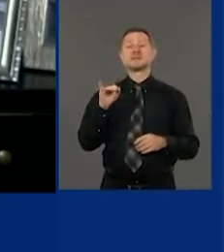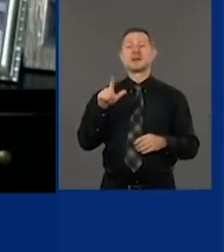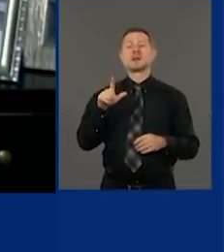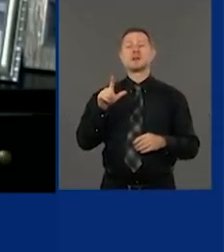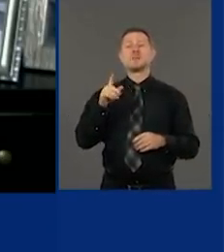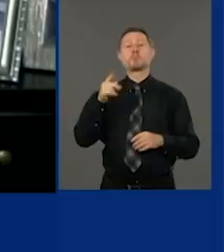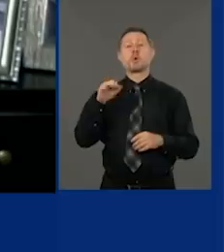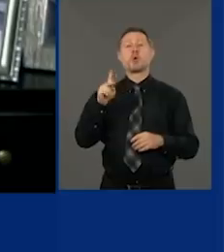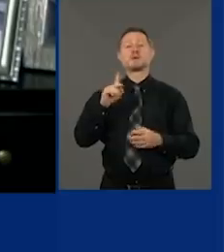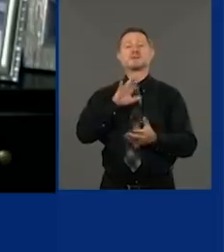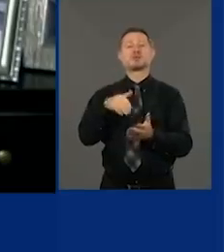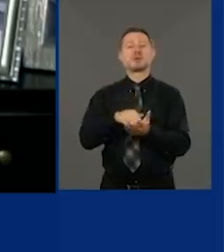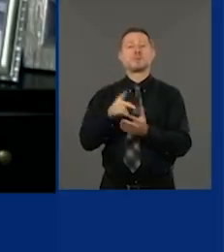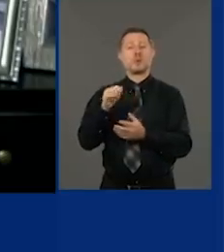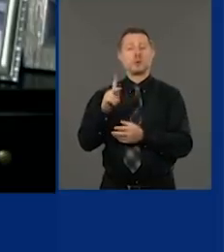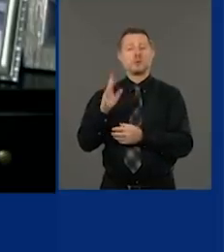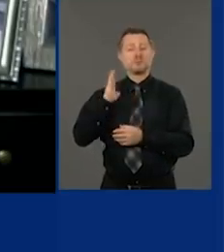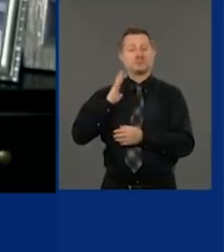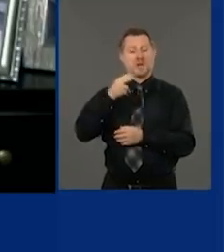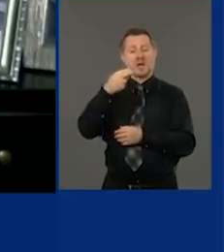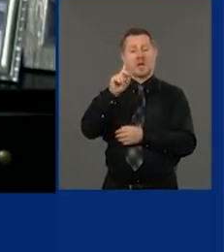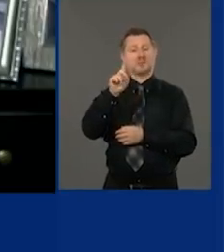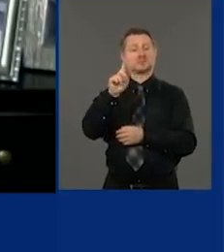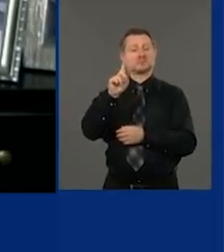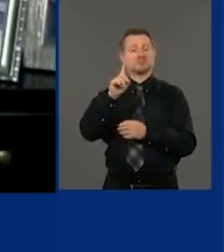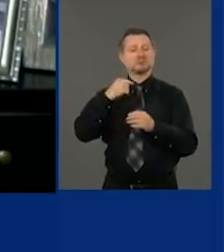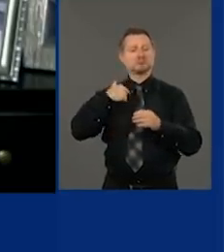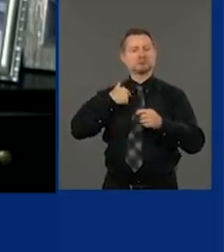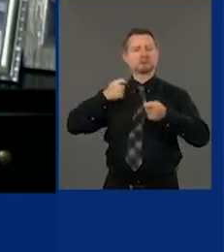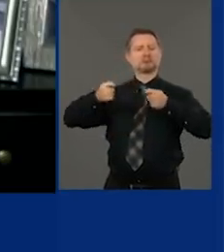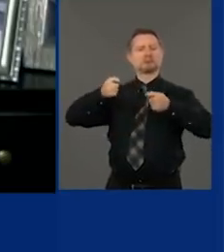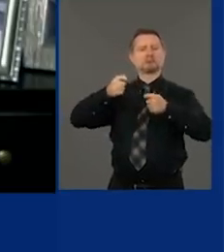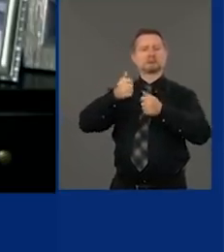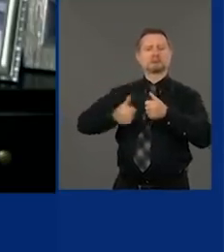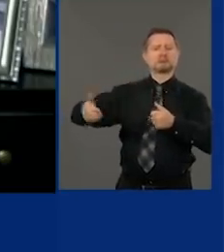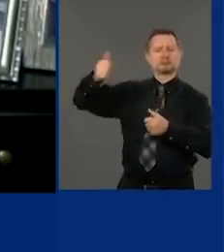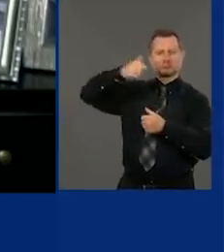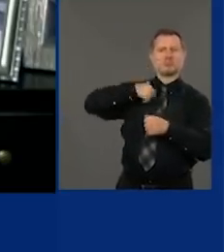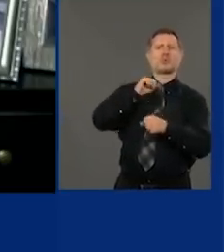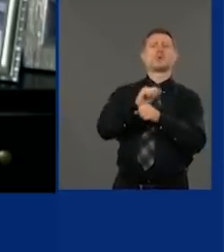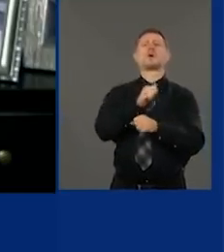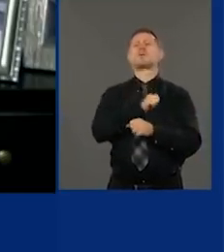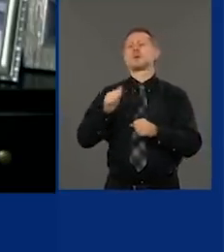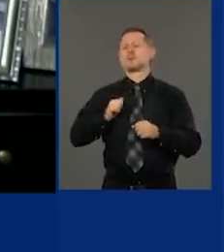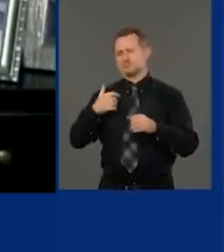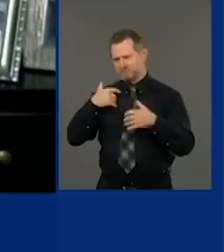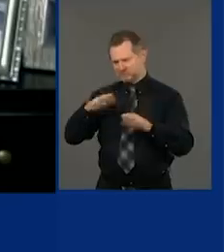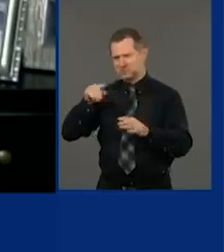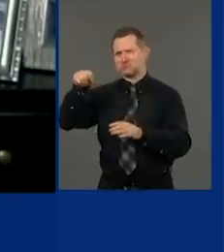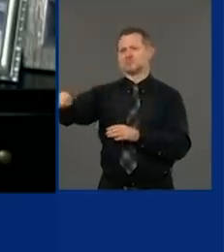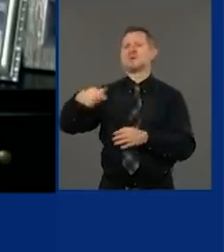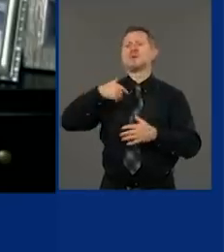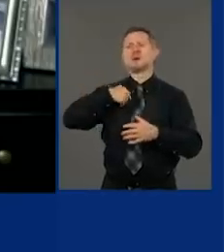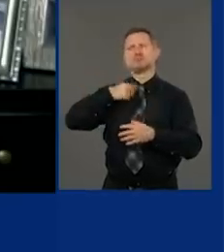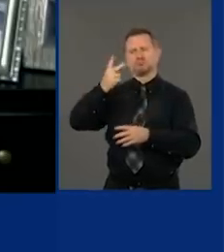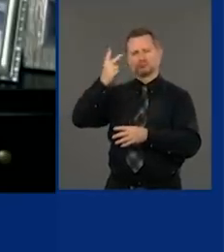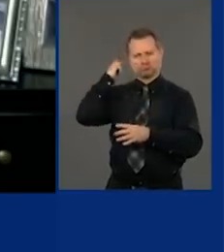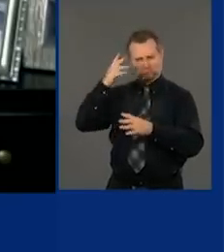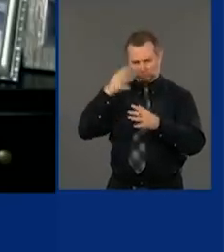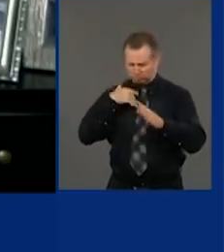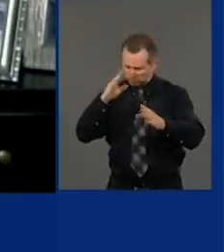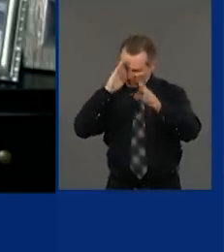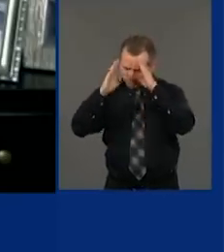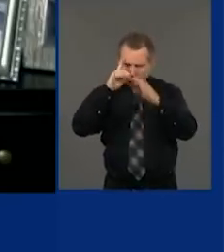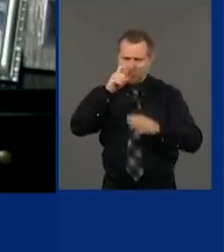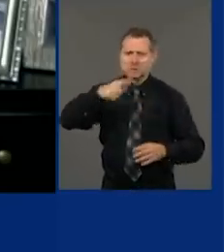HUD Secretary, I did a lot of work in Atlanta, a lot of good work. I have a lot of fond memories. So send my regards to everyone. I'll get